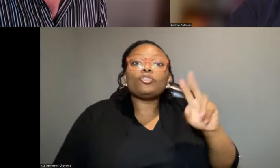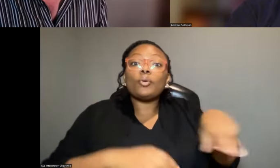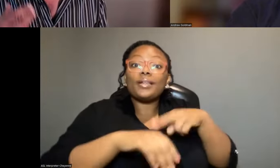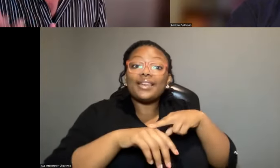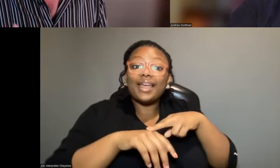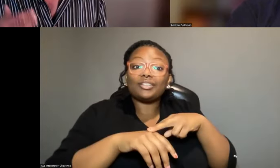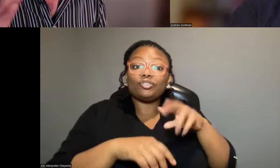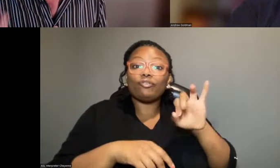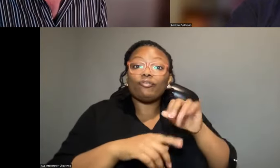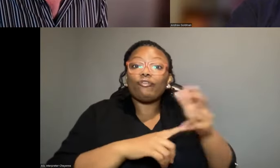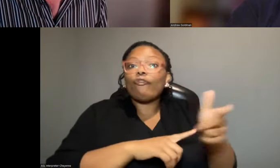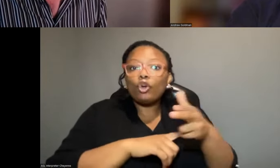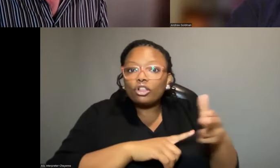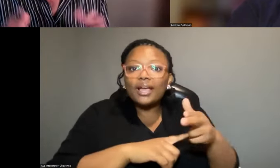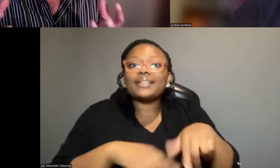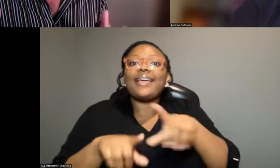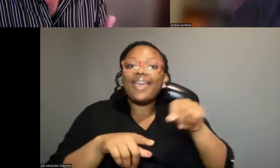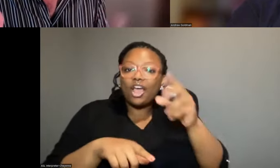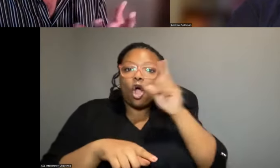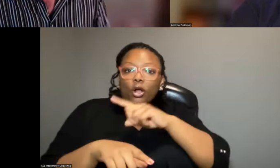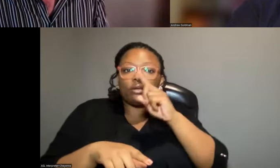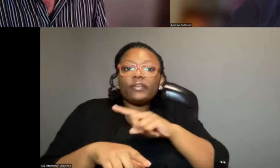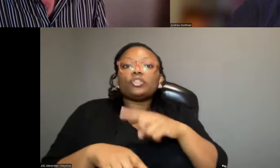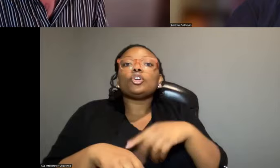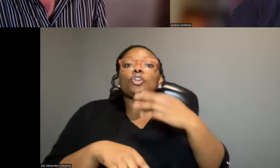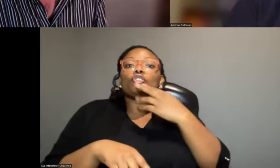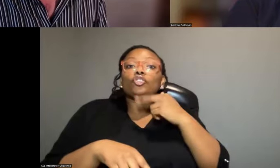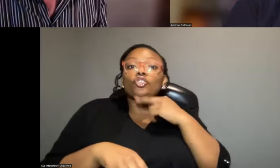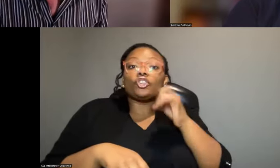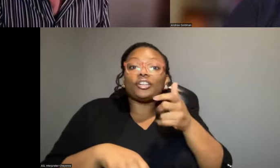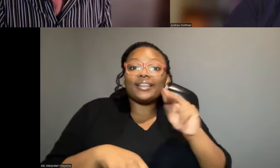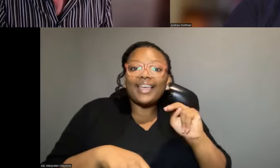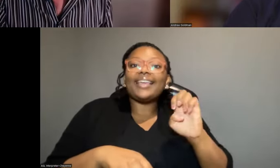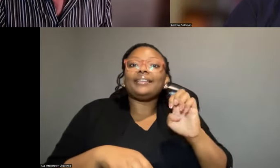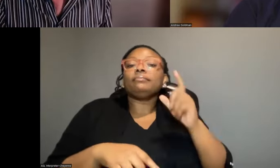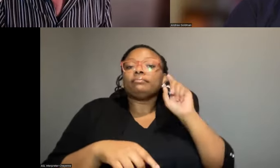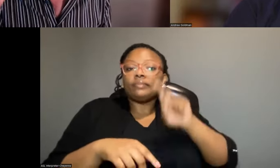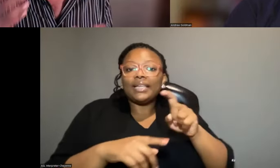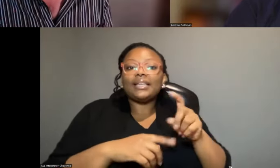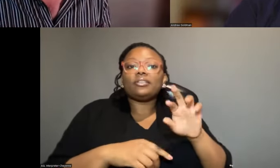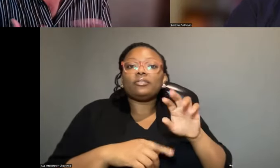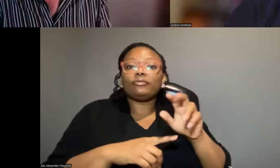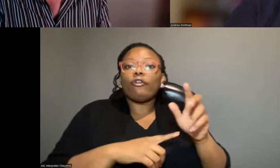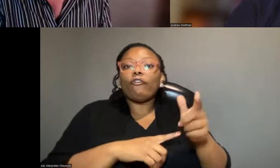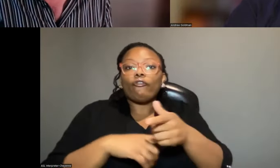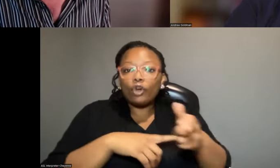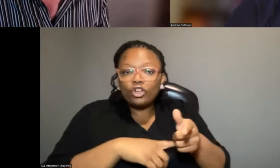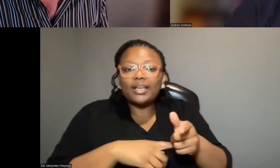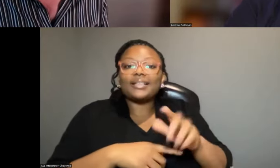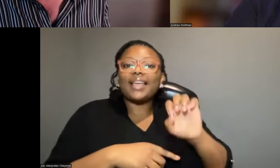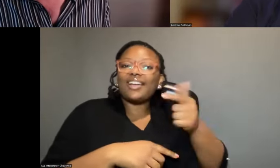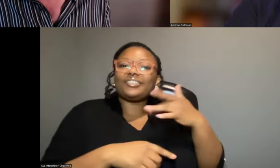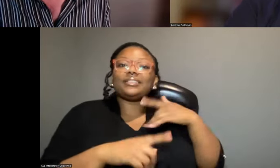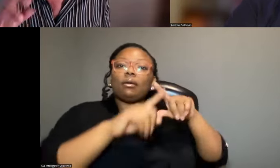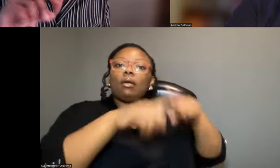and also artificial fertilizers added to the soil, sugarcane, it needs fertilizer. Agriculture generally relies on, on,